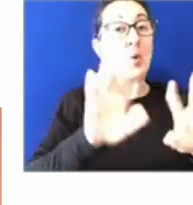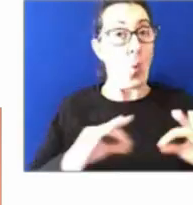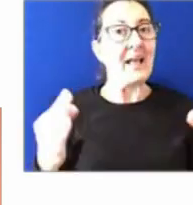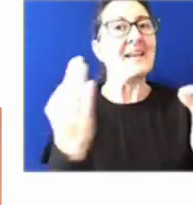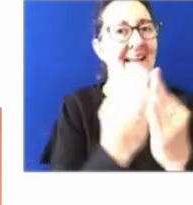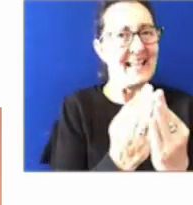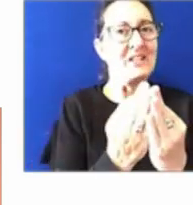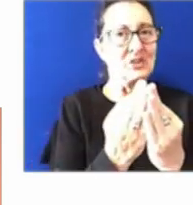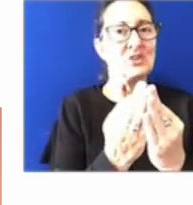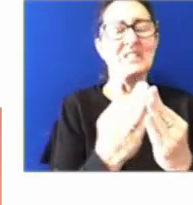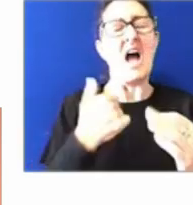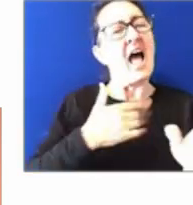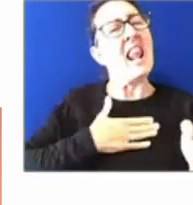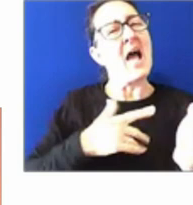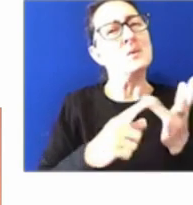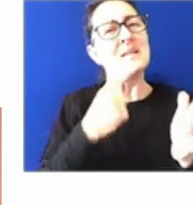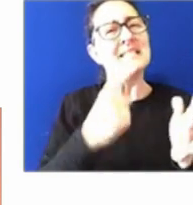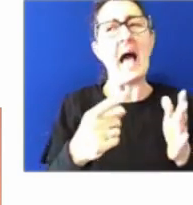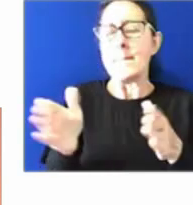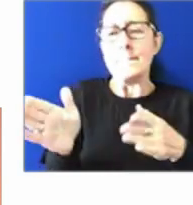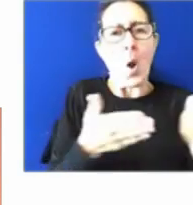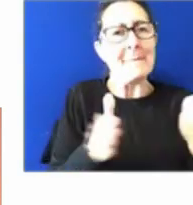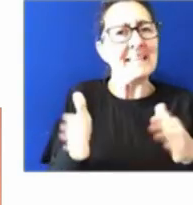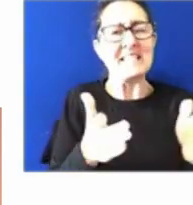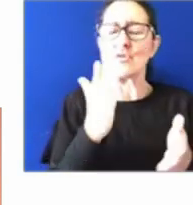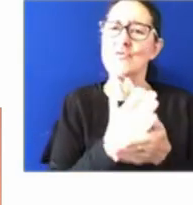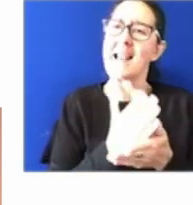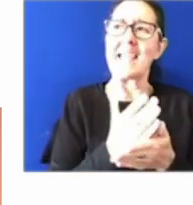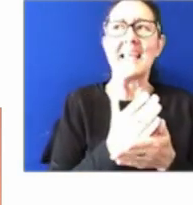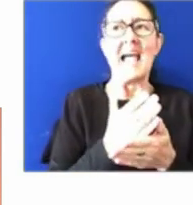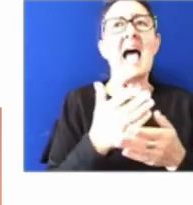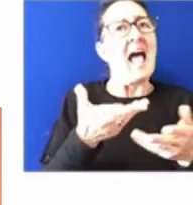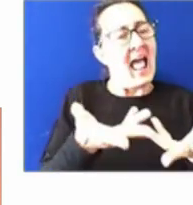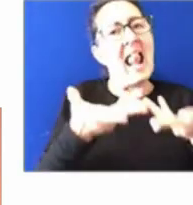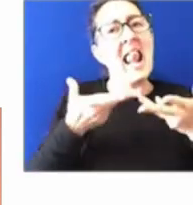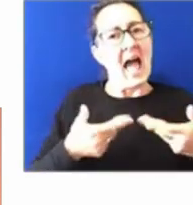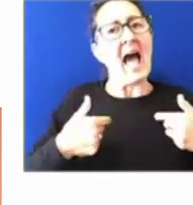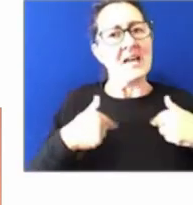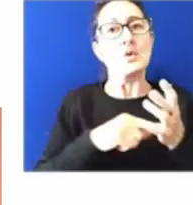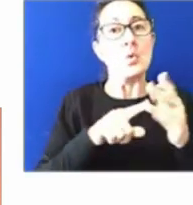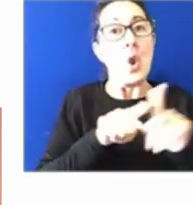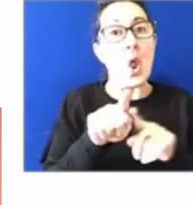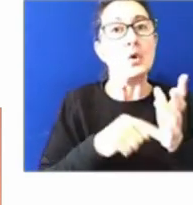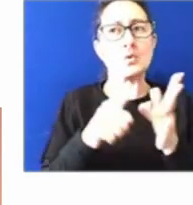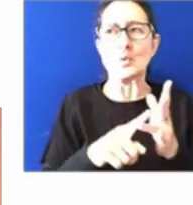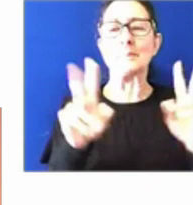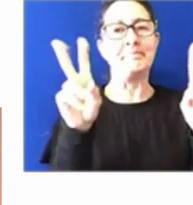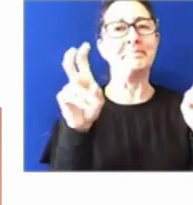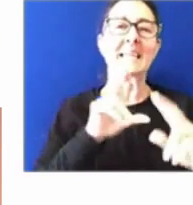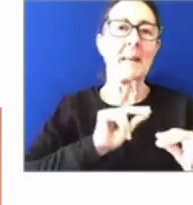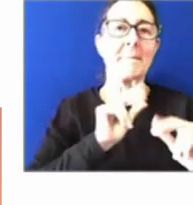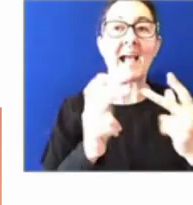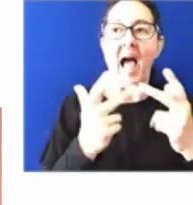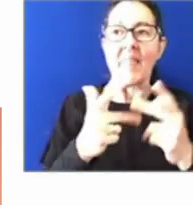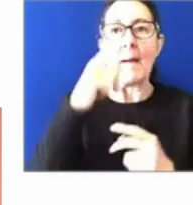that mobility really helps us learn to speak other people's languages. It exposes you to different roles